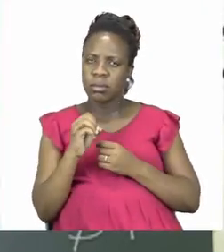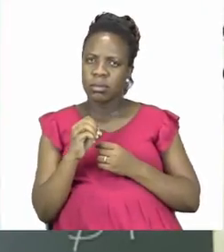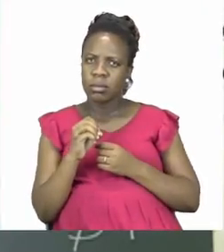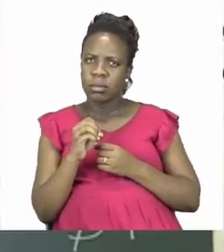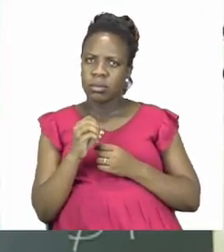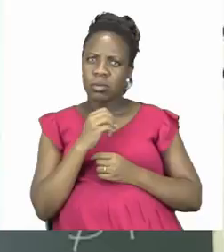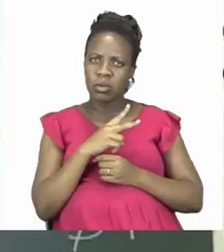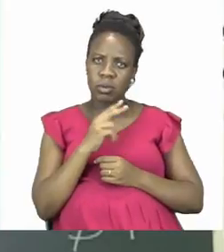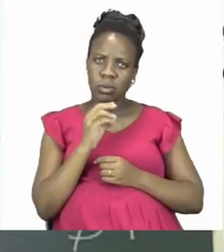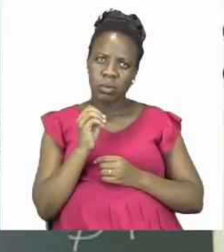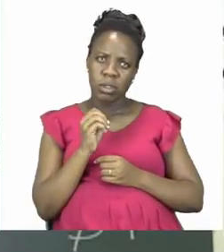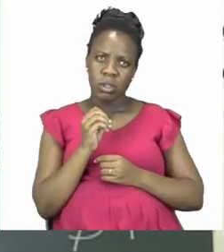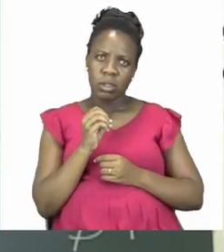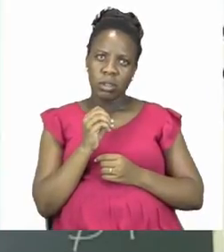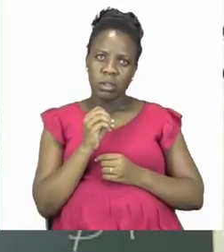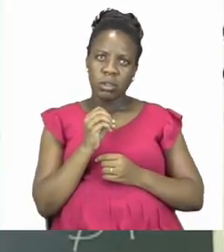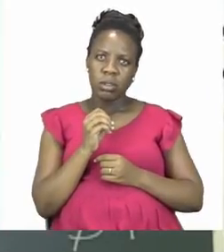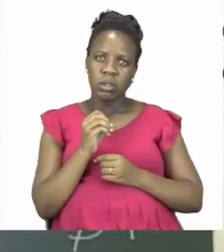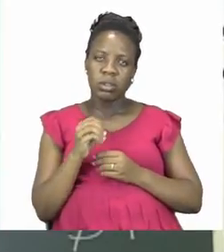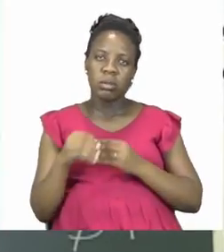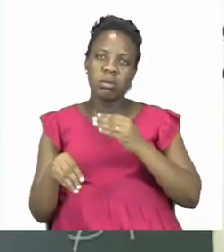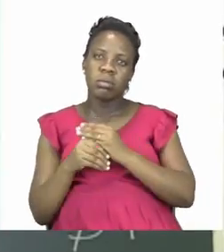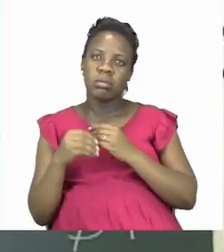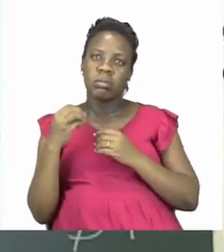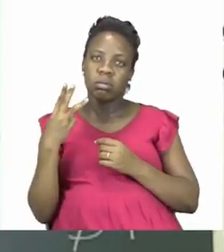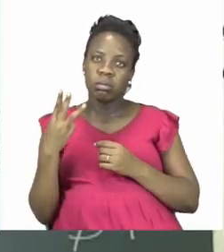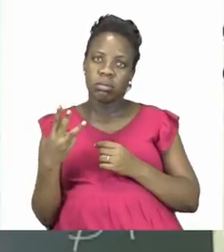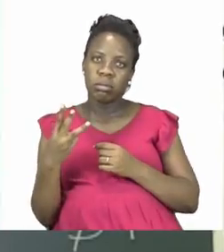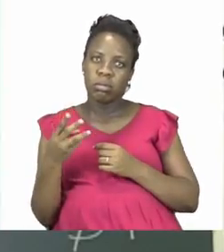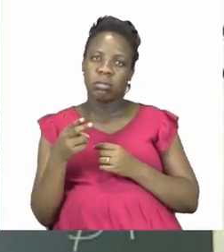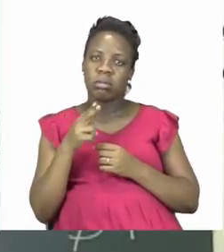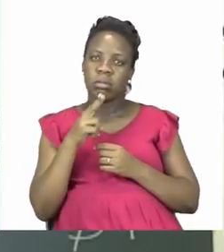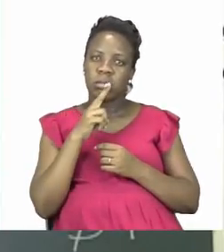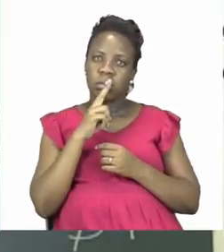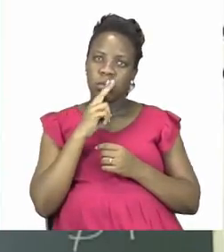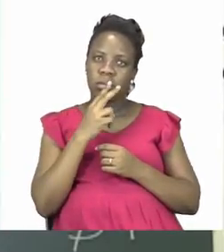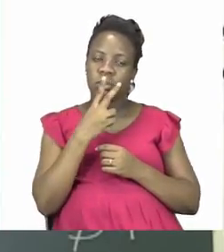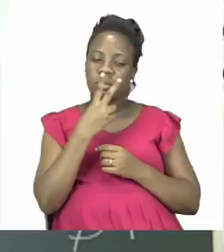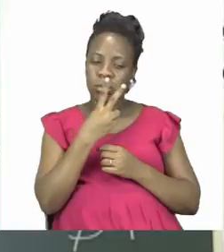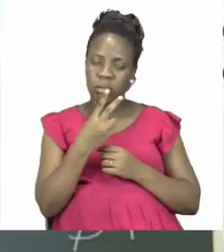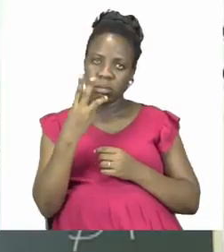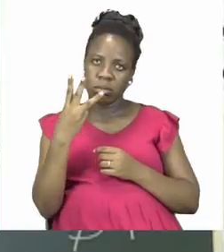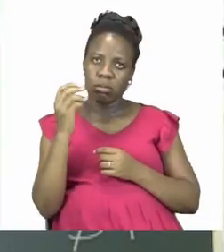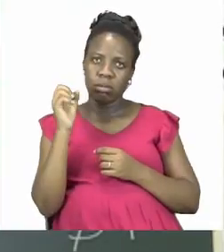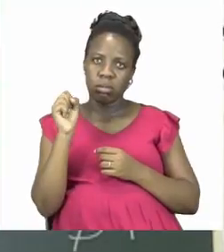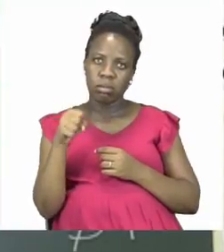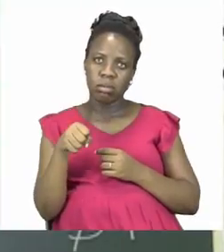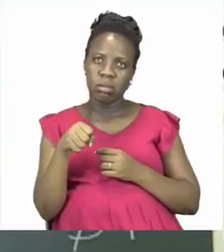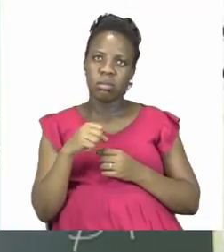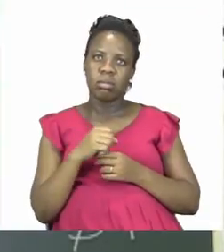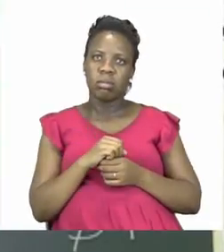is equal to 20 plus 3. Is that equal to 23? Yes it